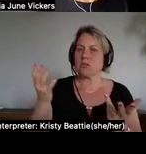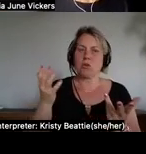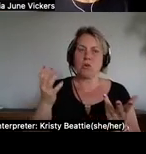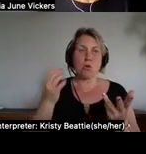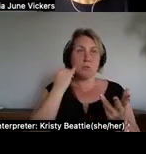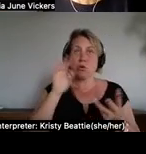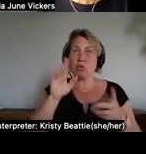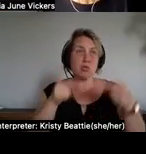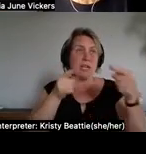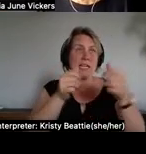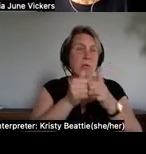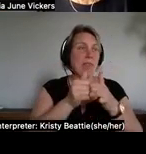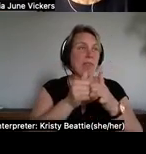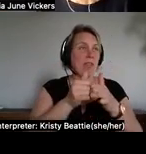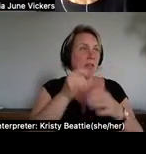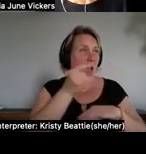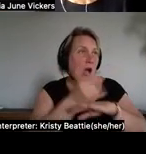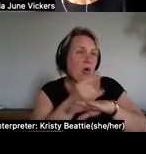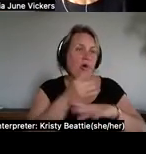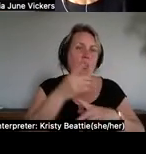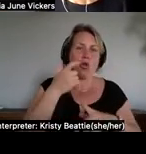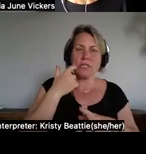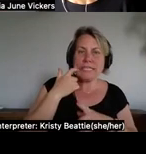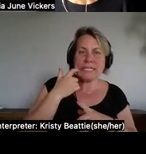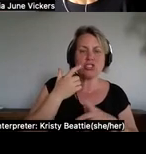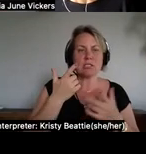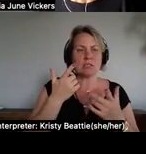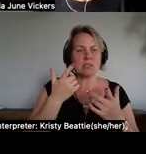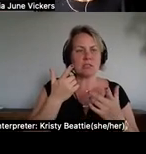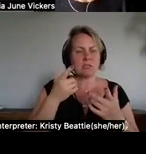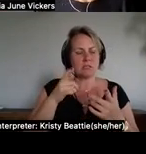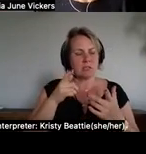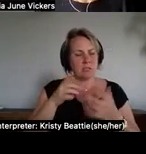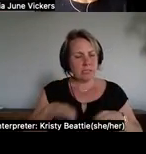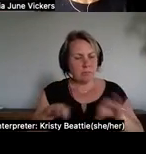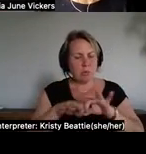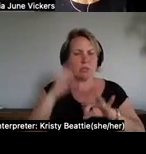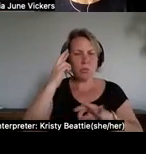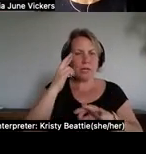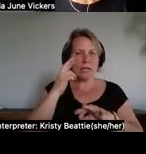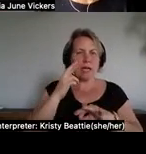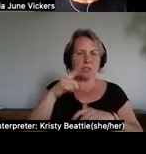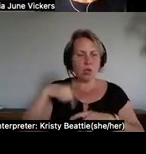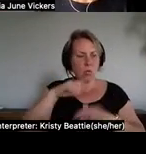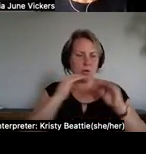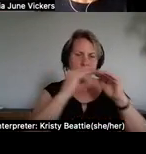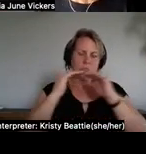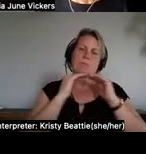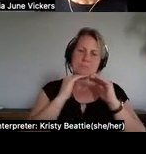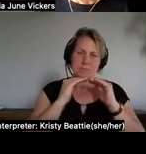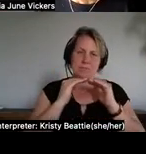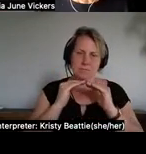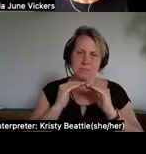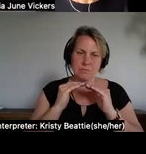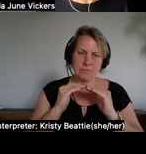the other may be so the thing about what frere is saying that's